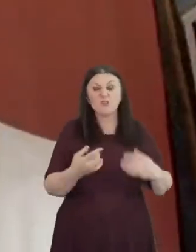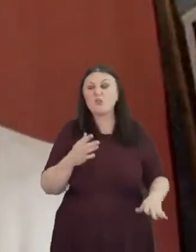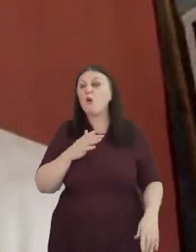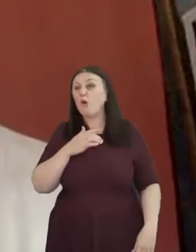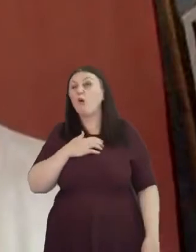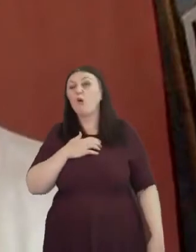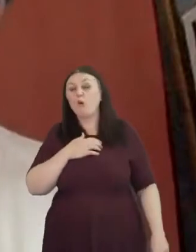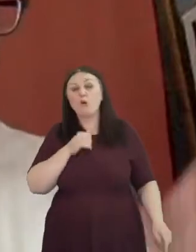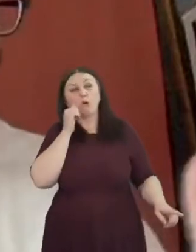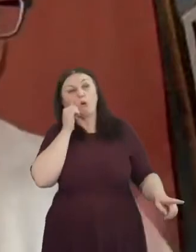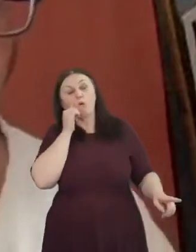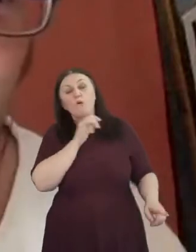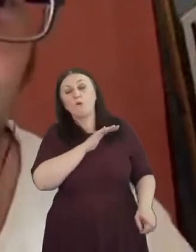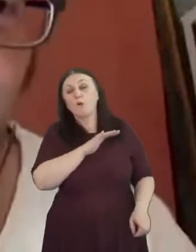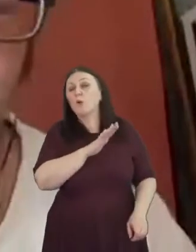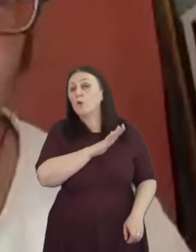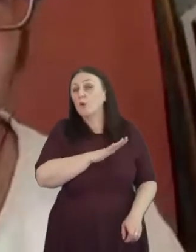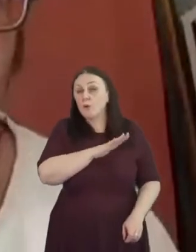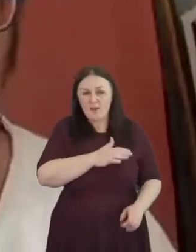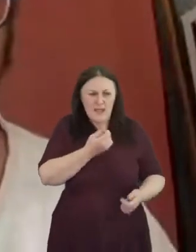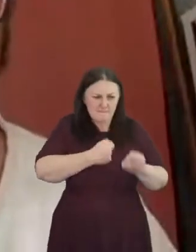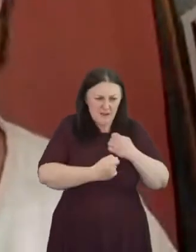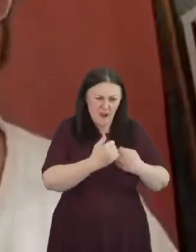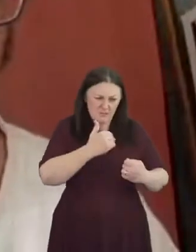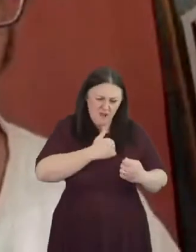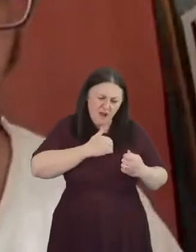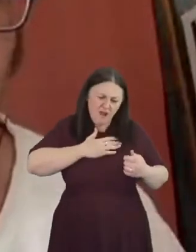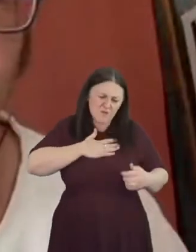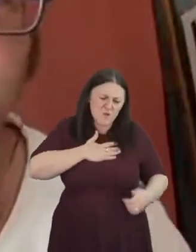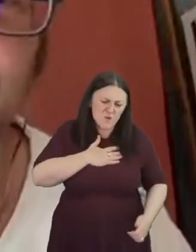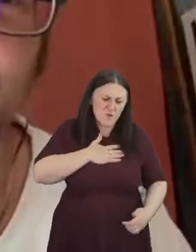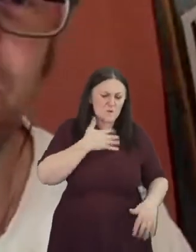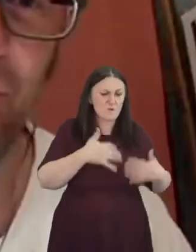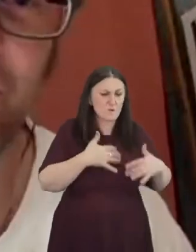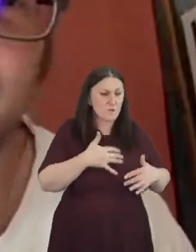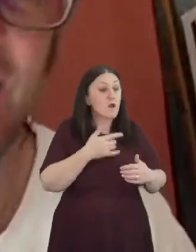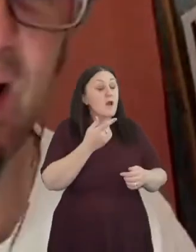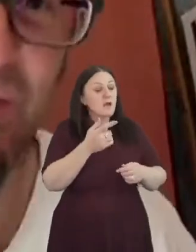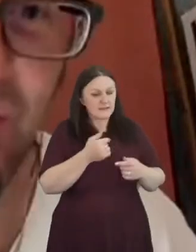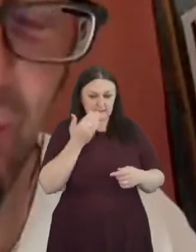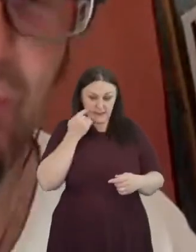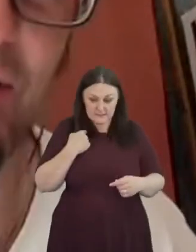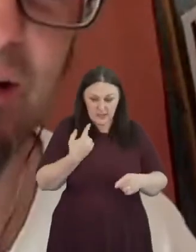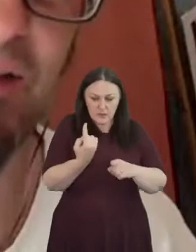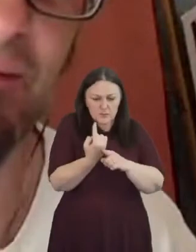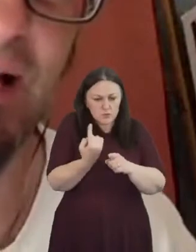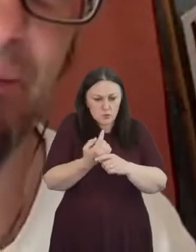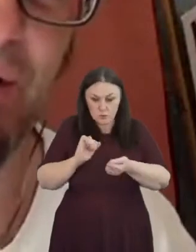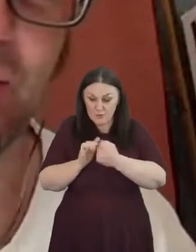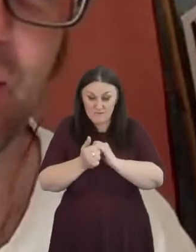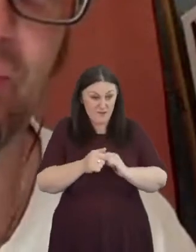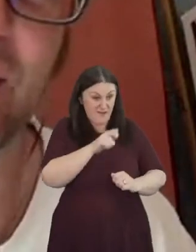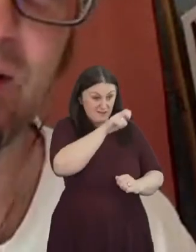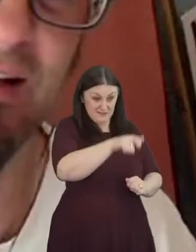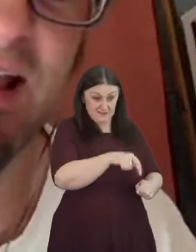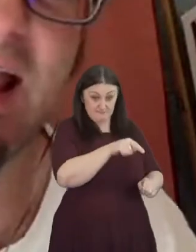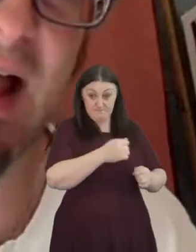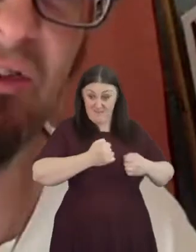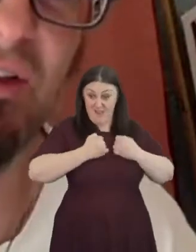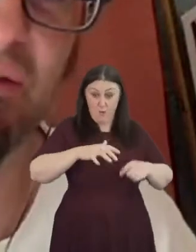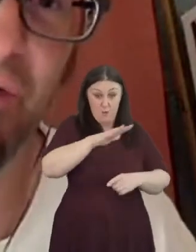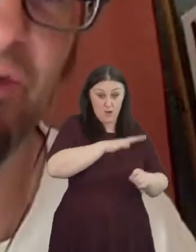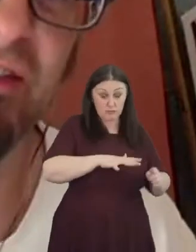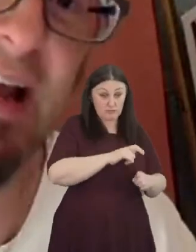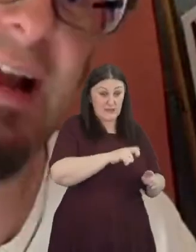our hearts um so you know just yesterday i talked to some friends and we've we've got an execution that's coming up in our country it's